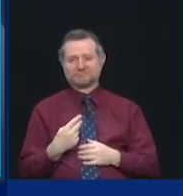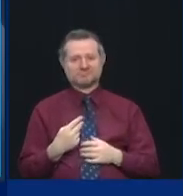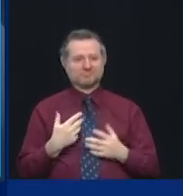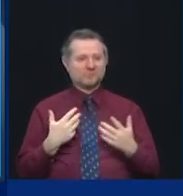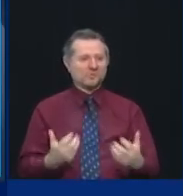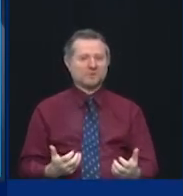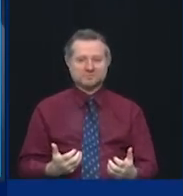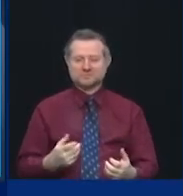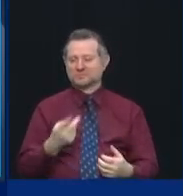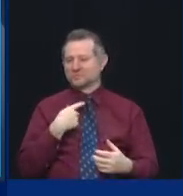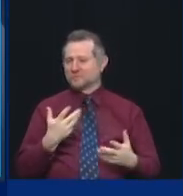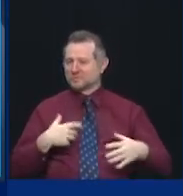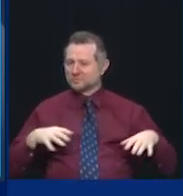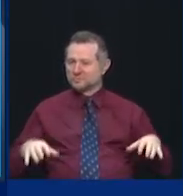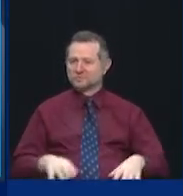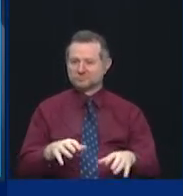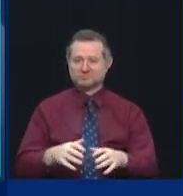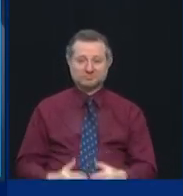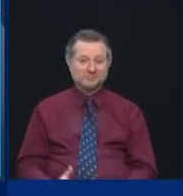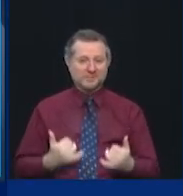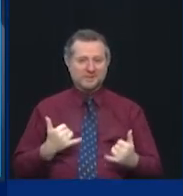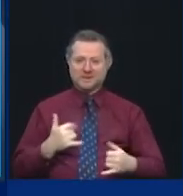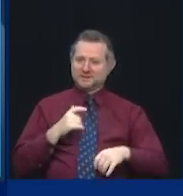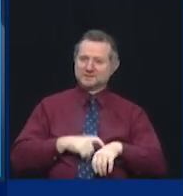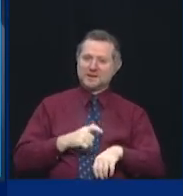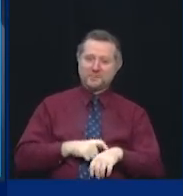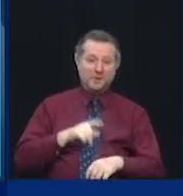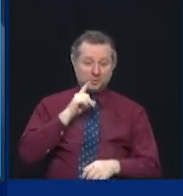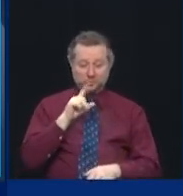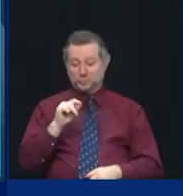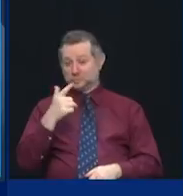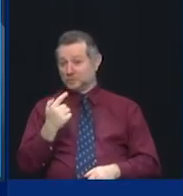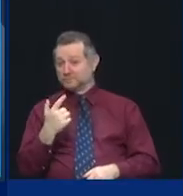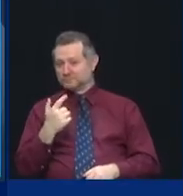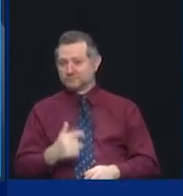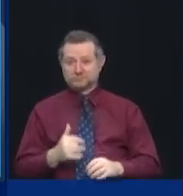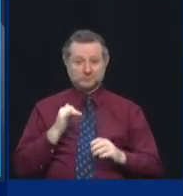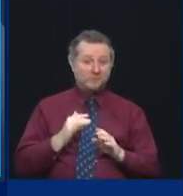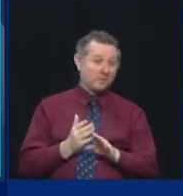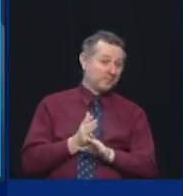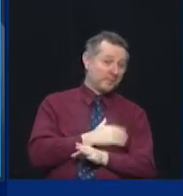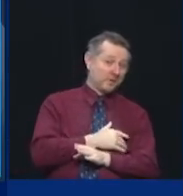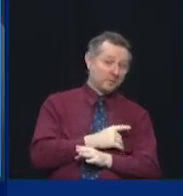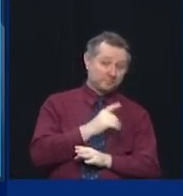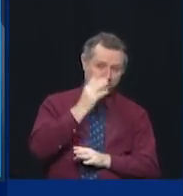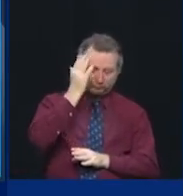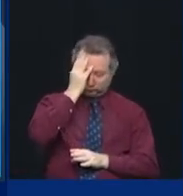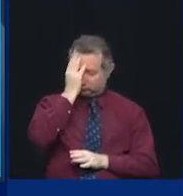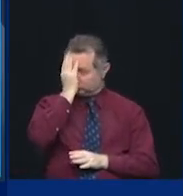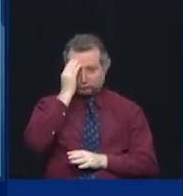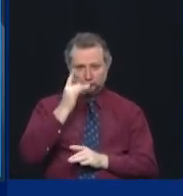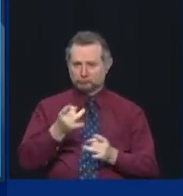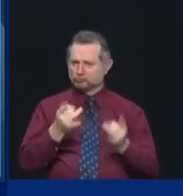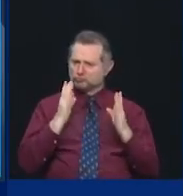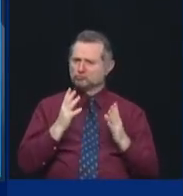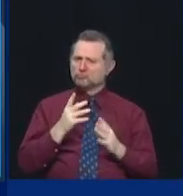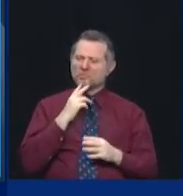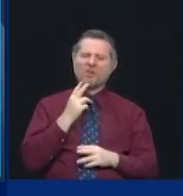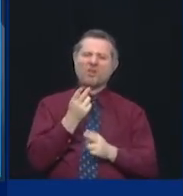time. Yes, it's been a hell of a year. The question is what we do.